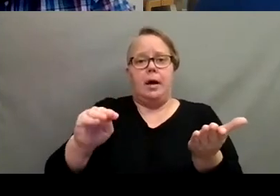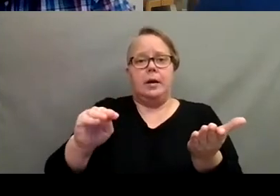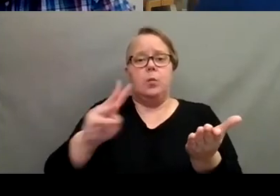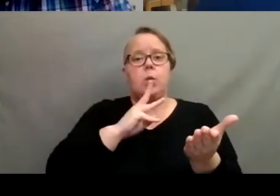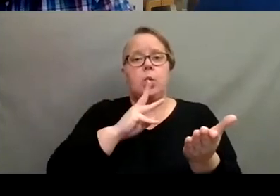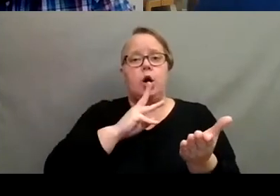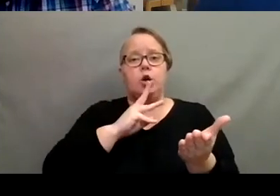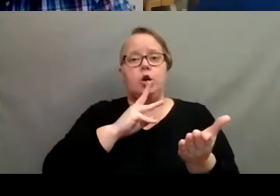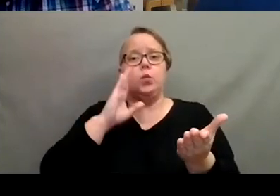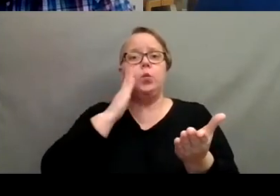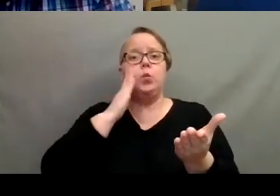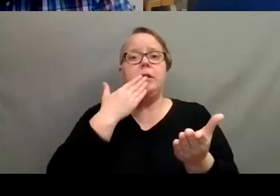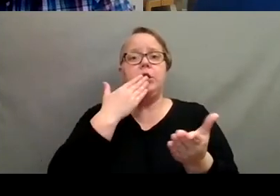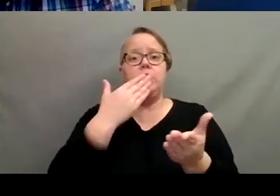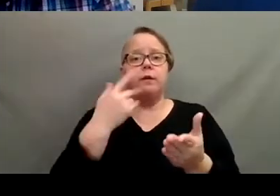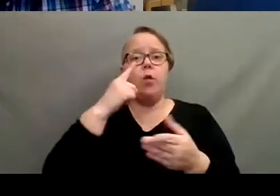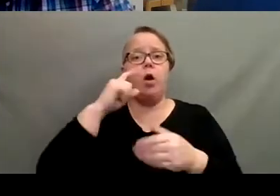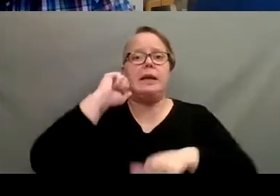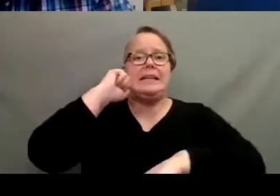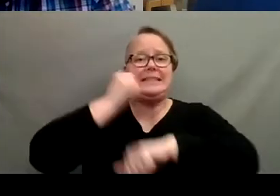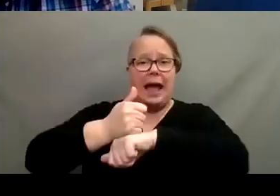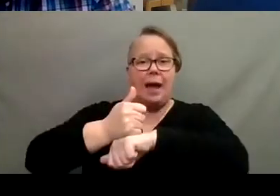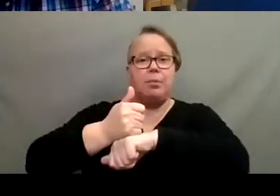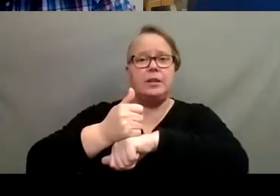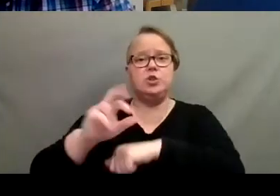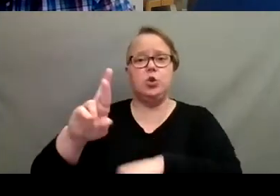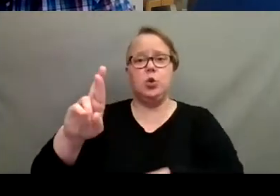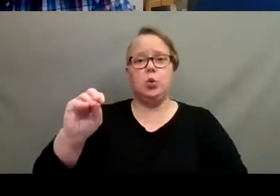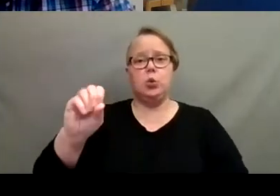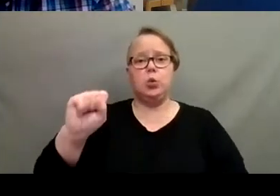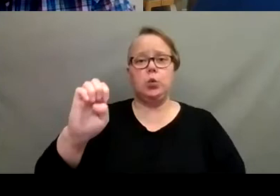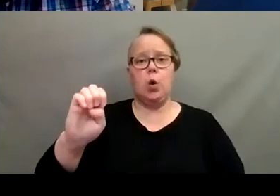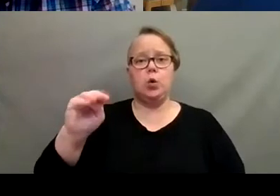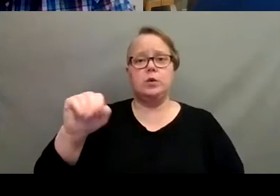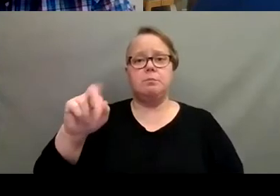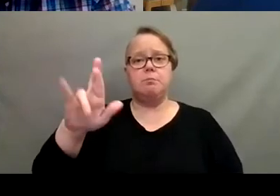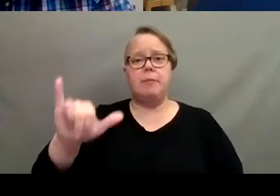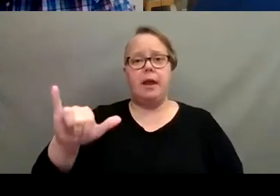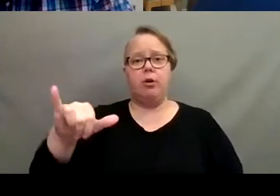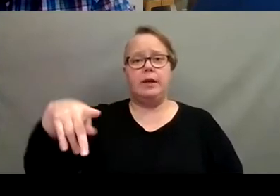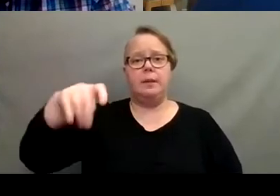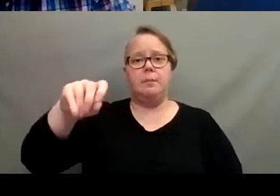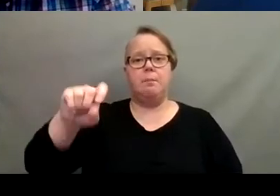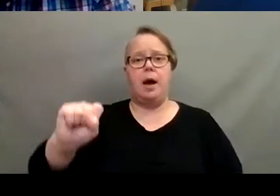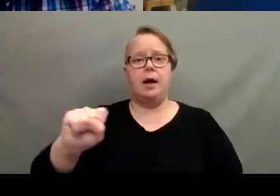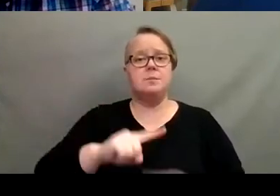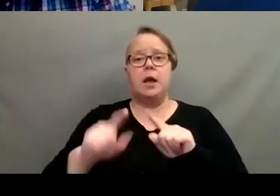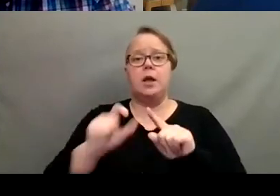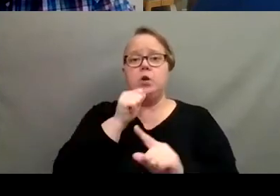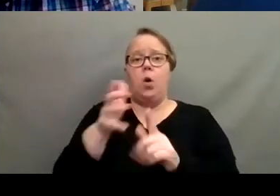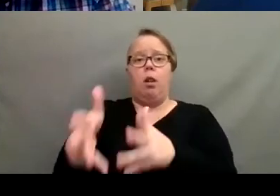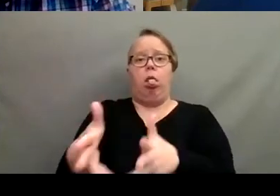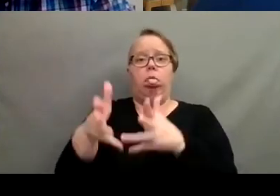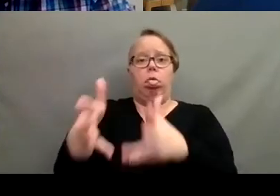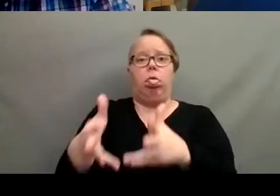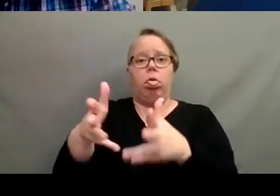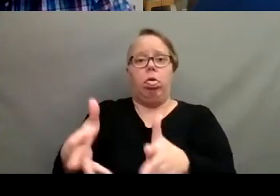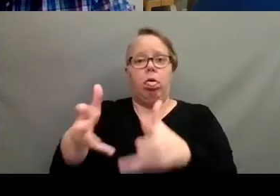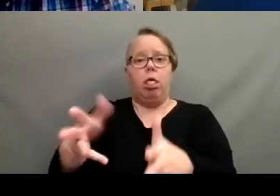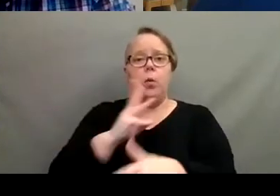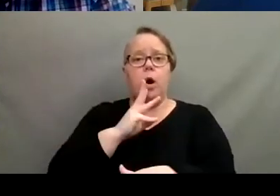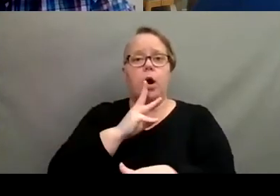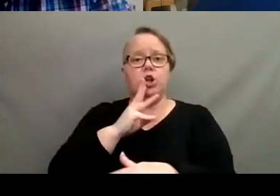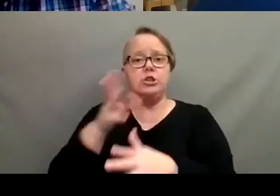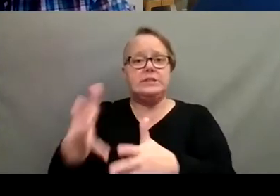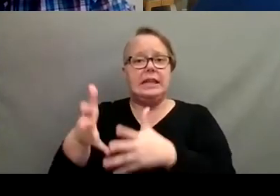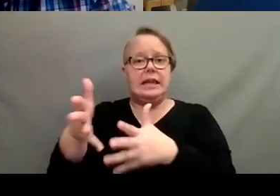uh, rosemary pot. But like you said, just like we said earlier, don't leave the water sitting in the tray so that the soil